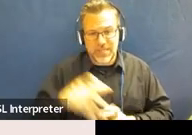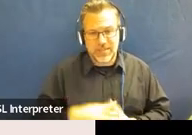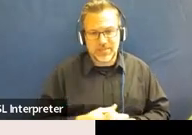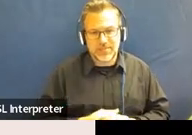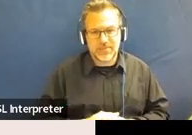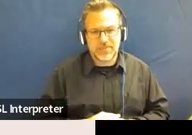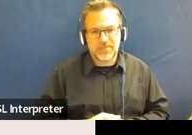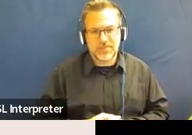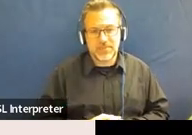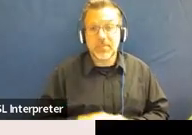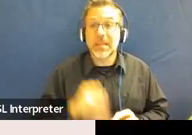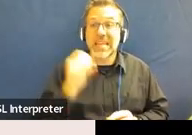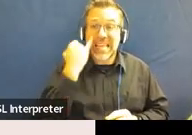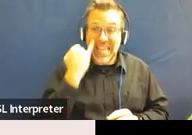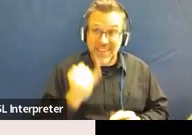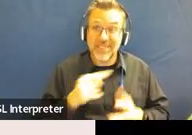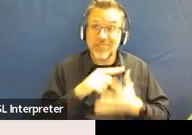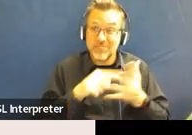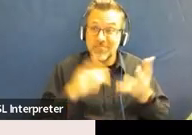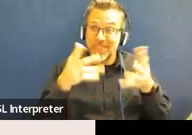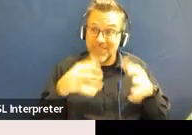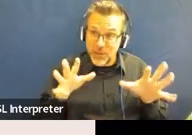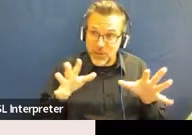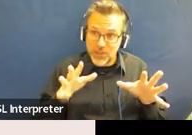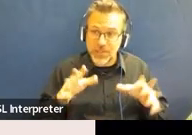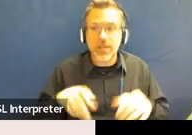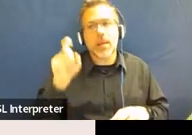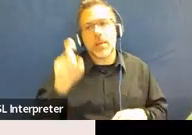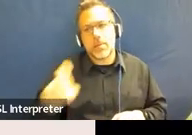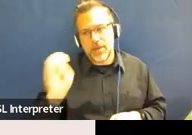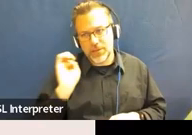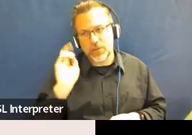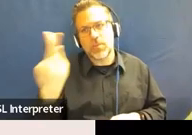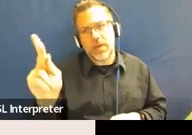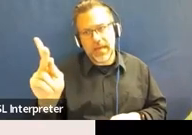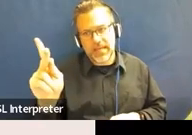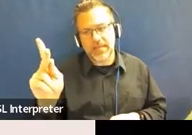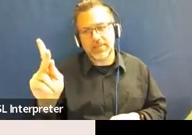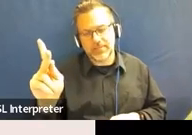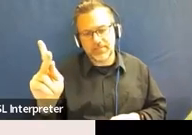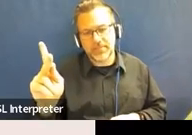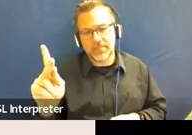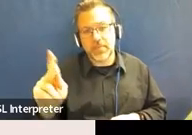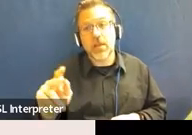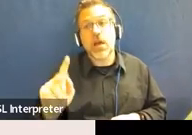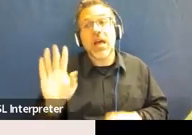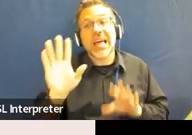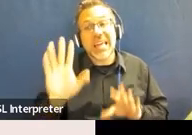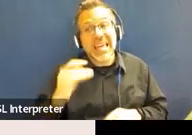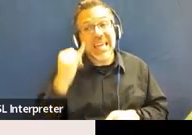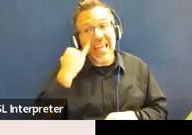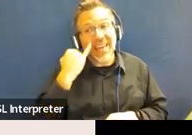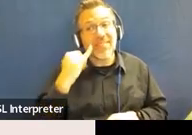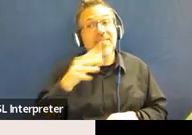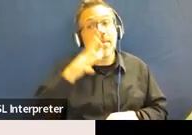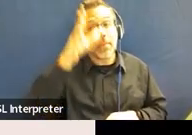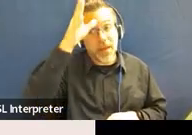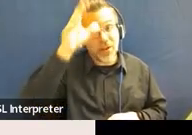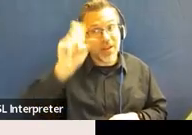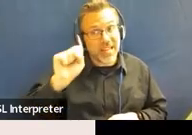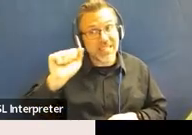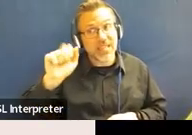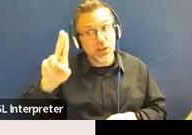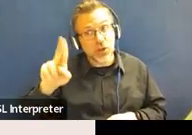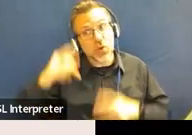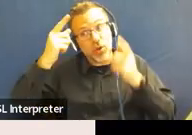If you've done that, then the child must be returned to the placement from which they were removed, unless the parent and SAU agree to a change